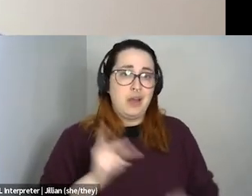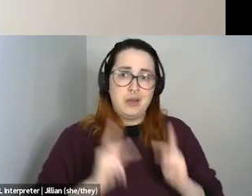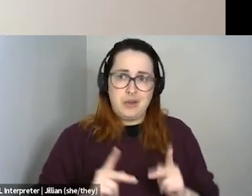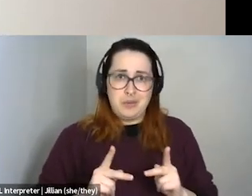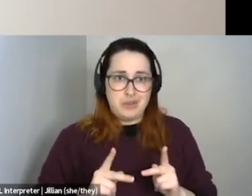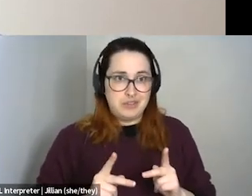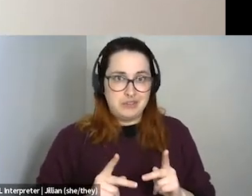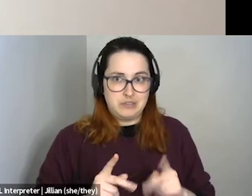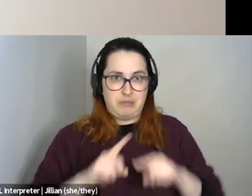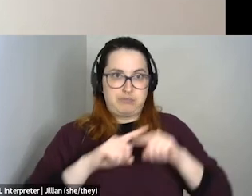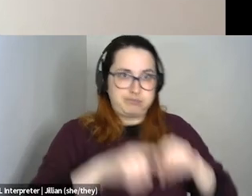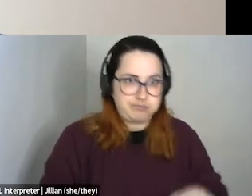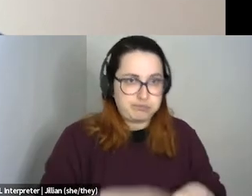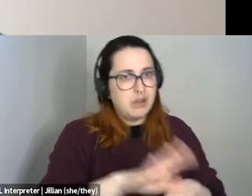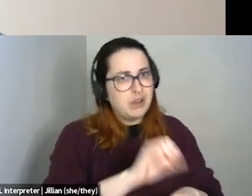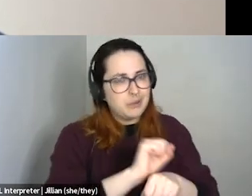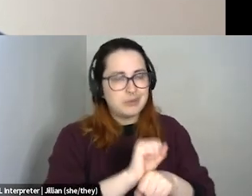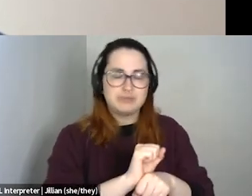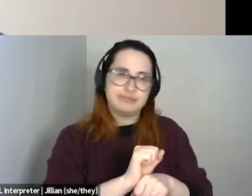labor because it's a lot, but it's amazing.